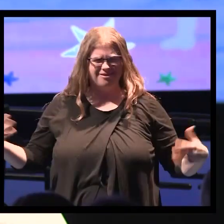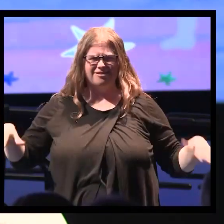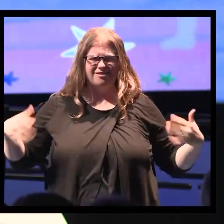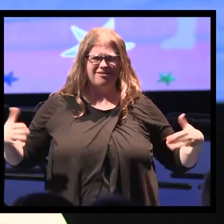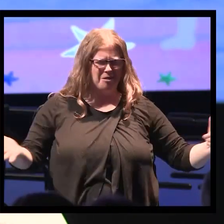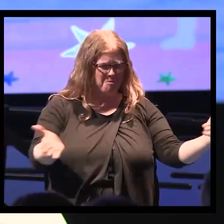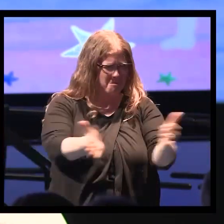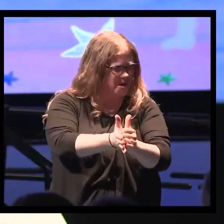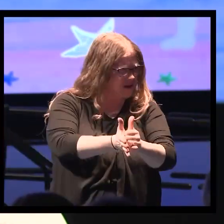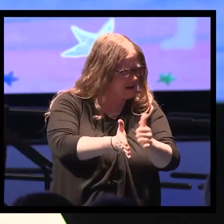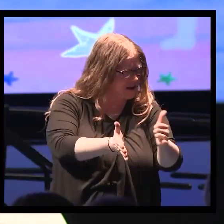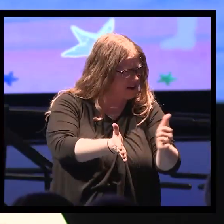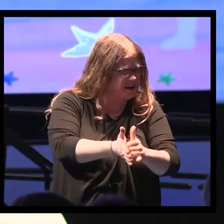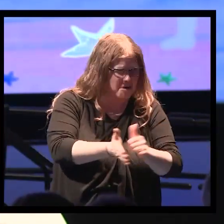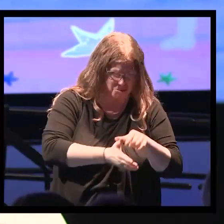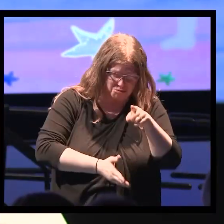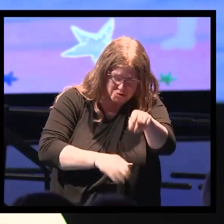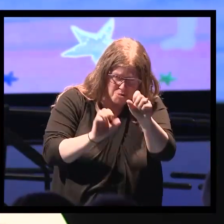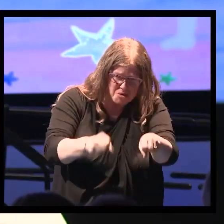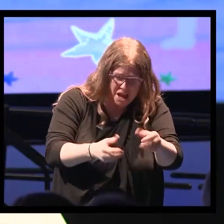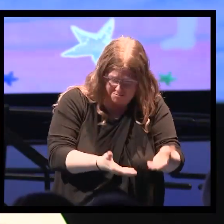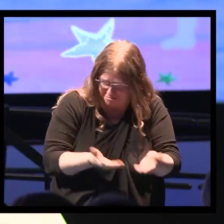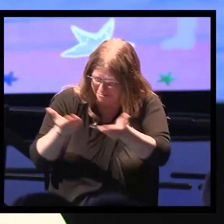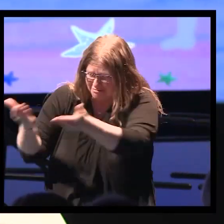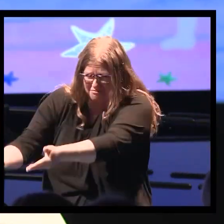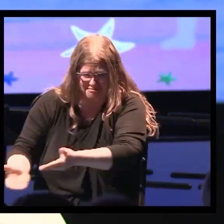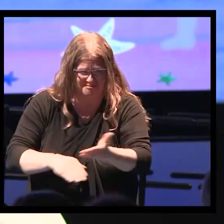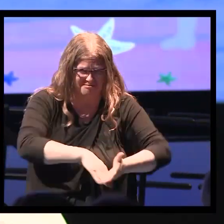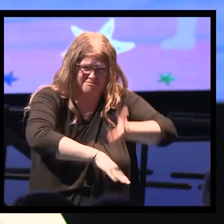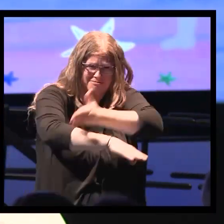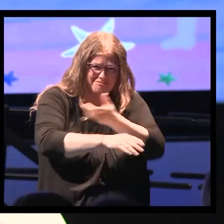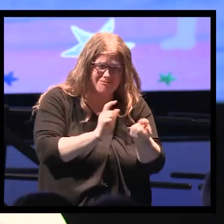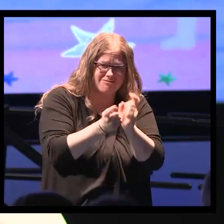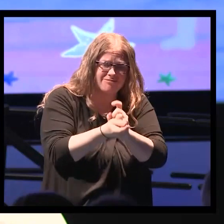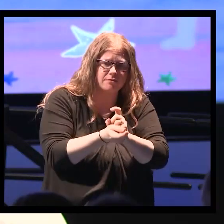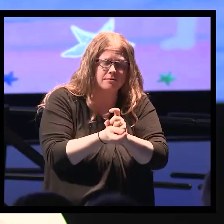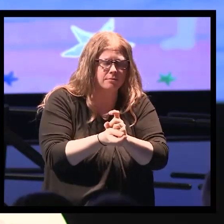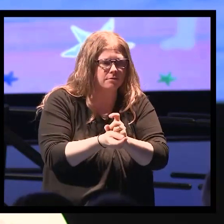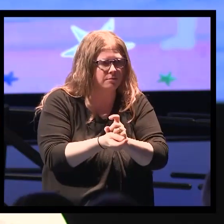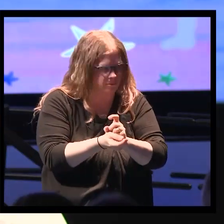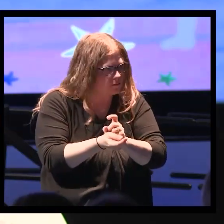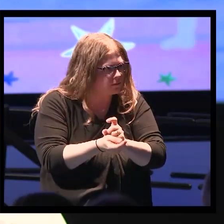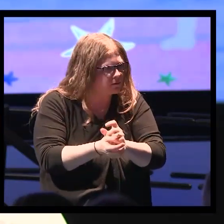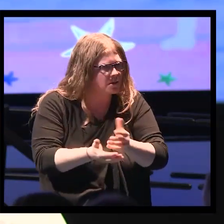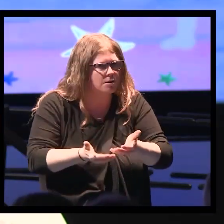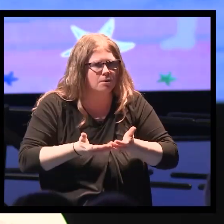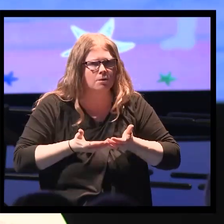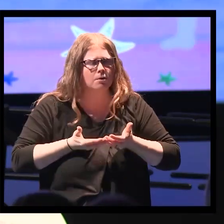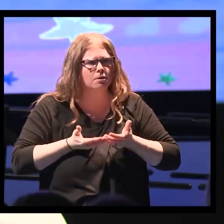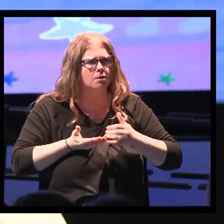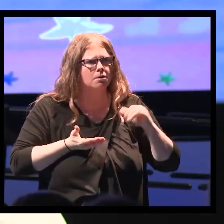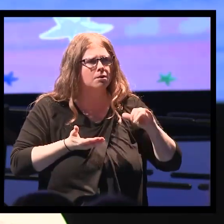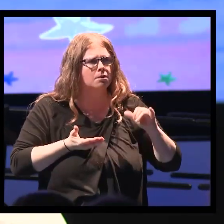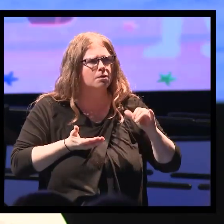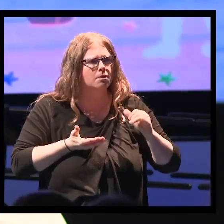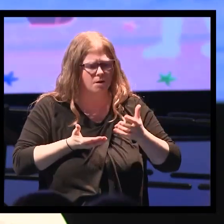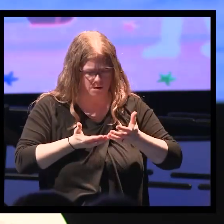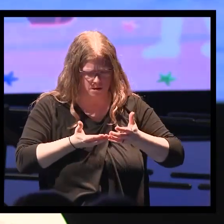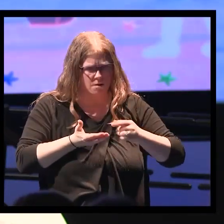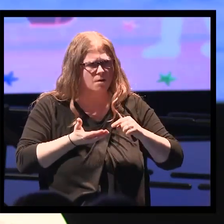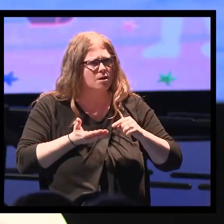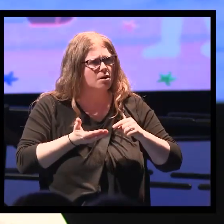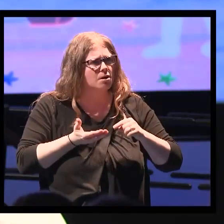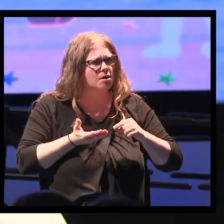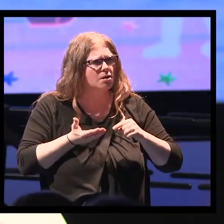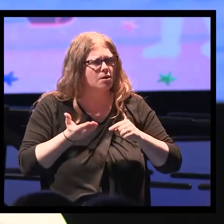Do you really think you're going to make any difference? At that moment the boy was holding a particularly large starfish